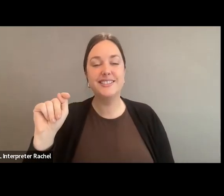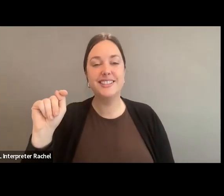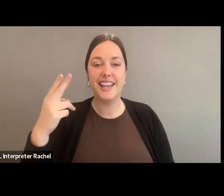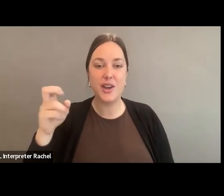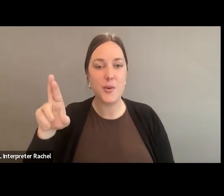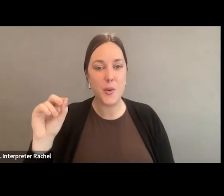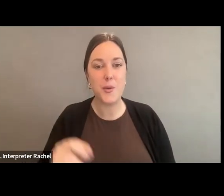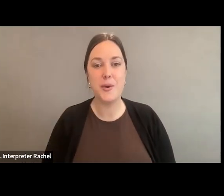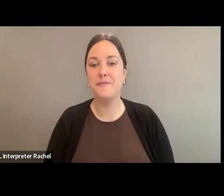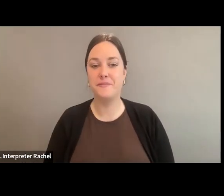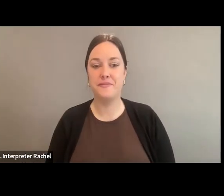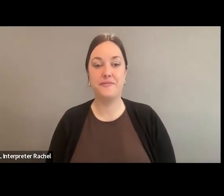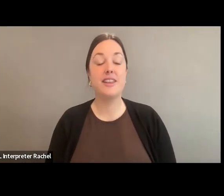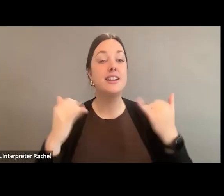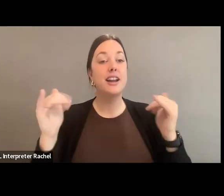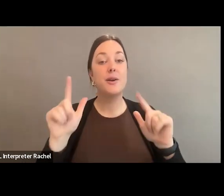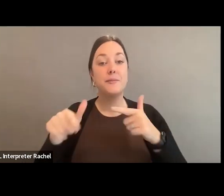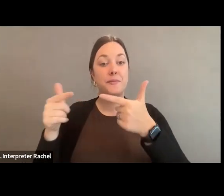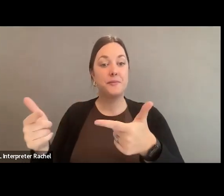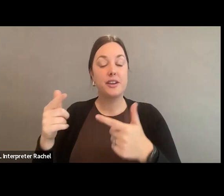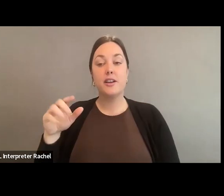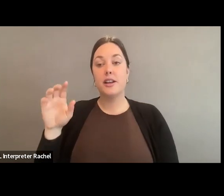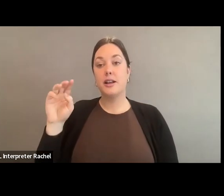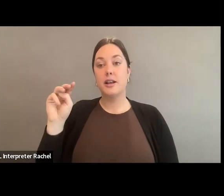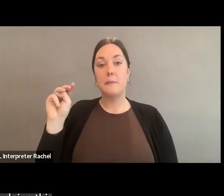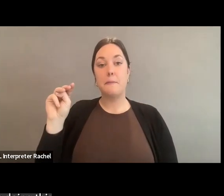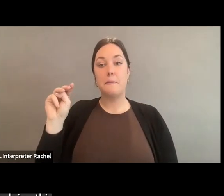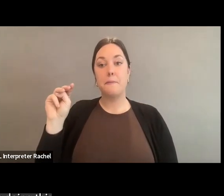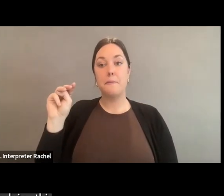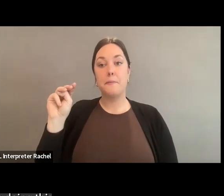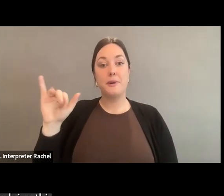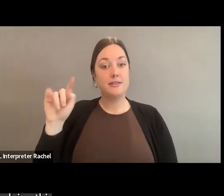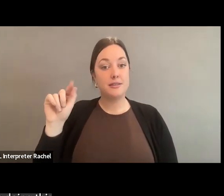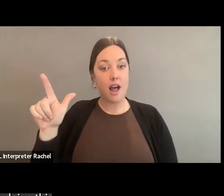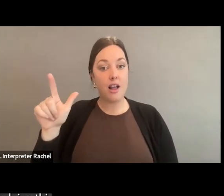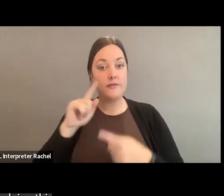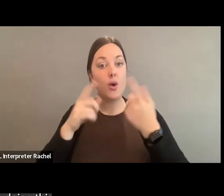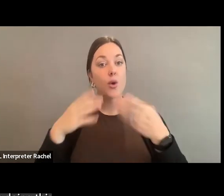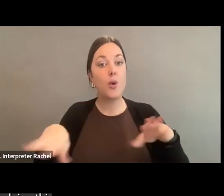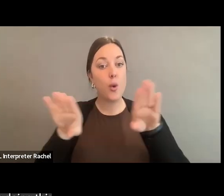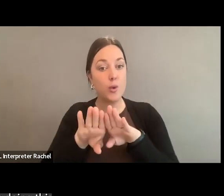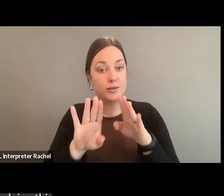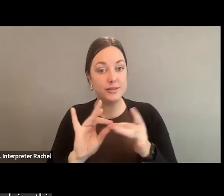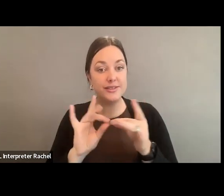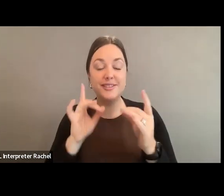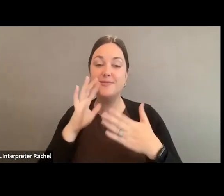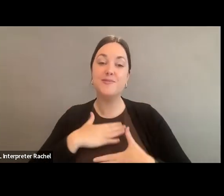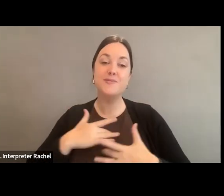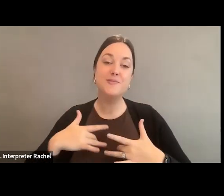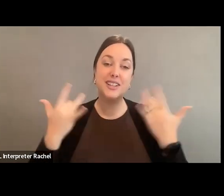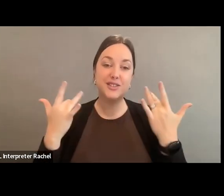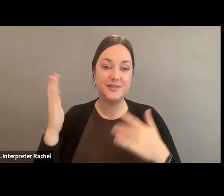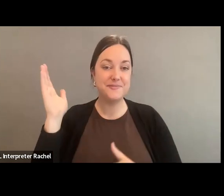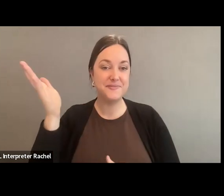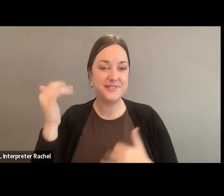Okay, I'm handing it over to Meetal to close us out. It's been a pleasure doing this webinar today. Meetal.